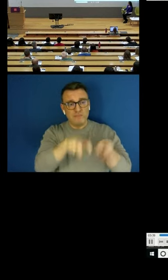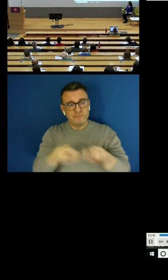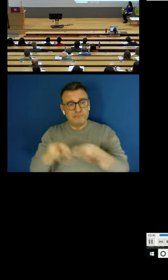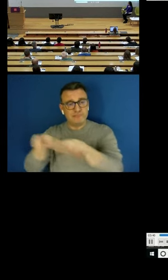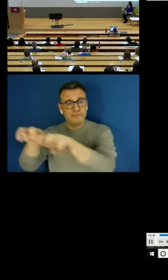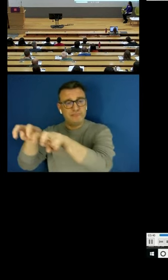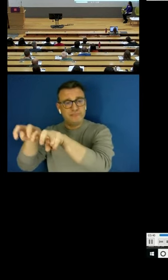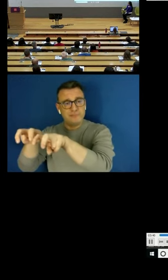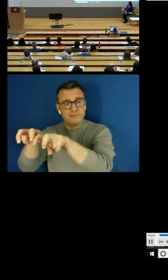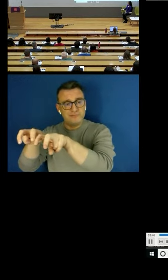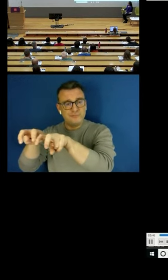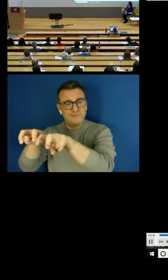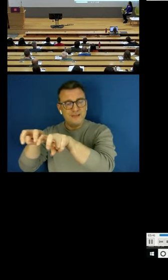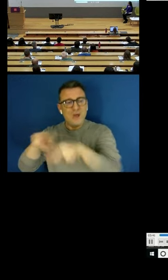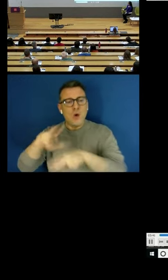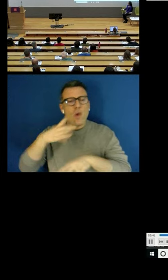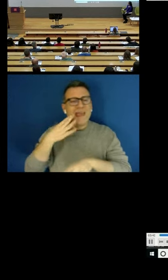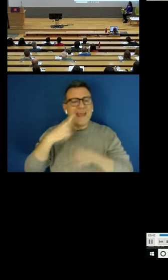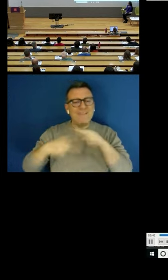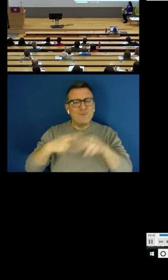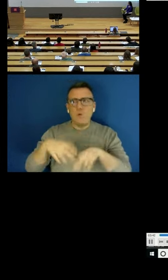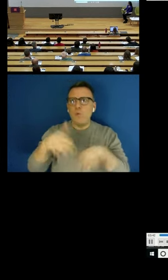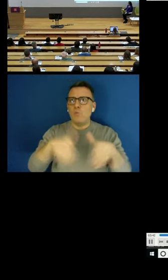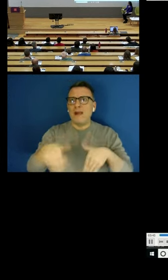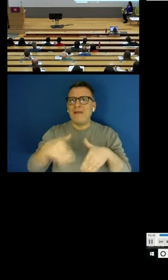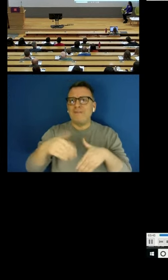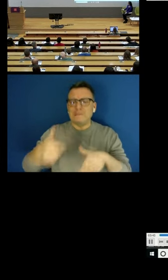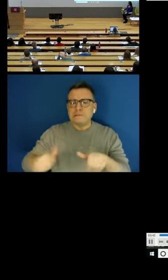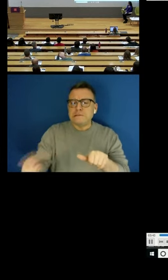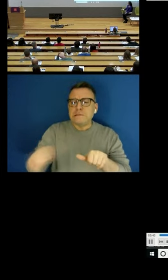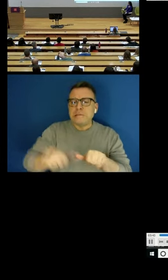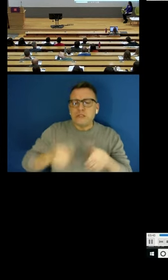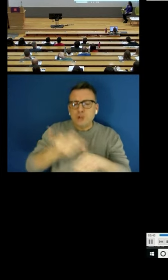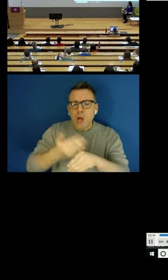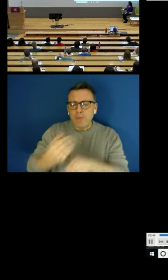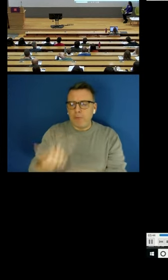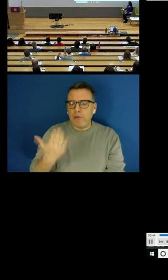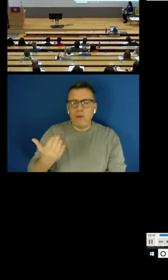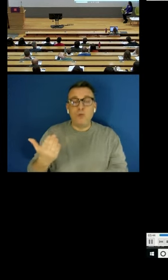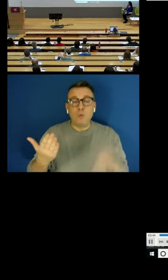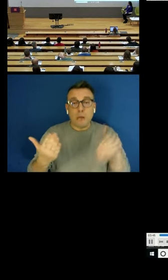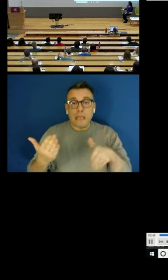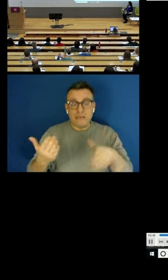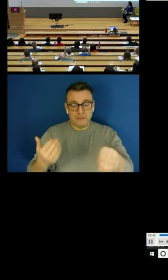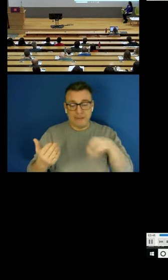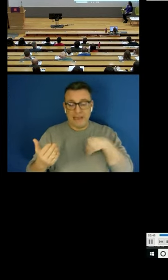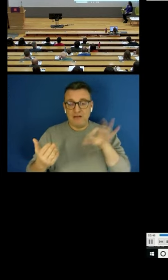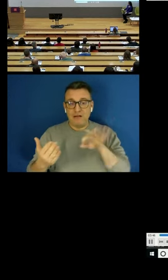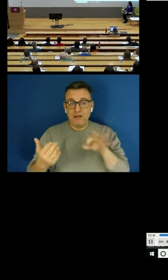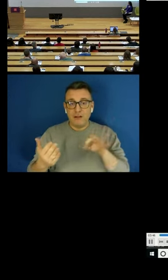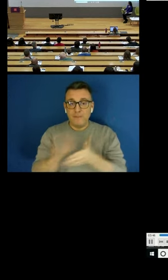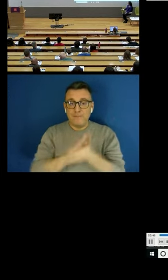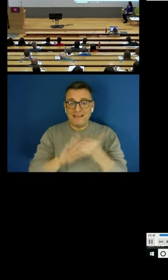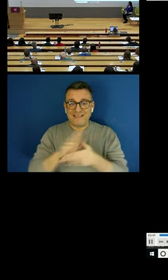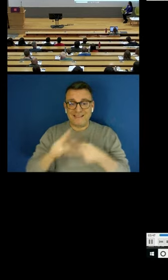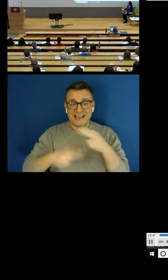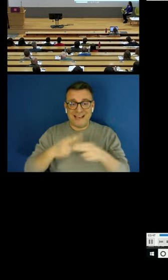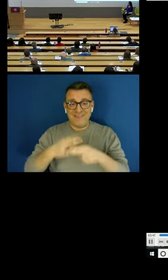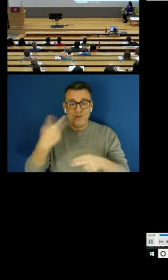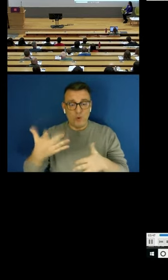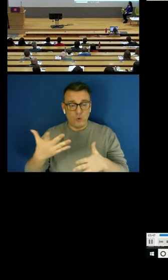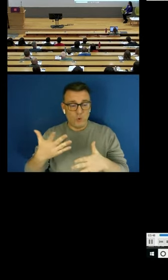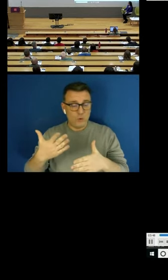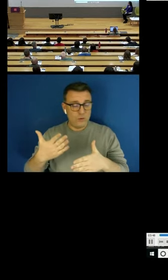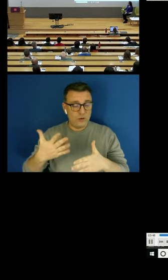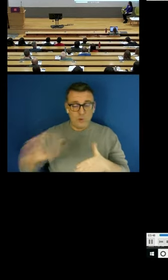is not counted. So um you will do 25 hours but actually you've done 40 hours so that's